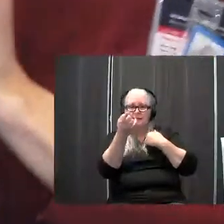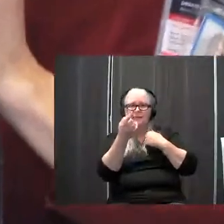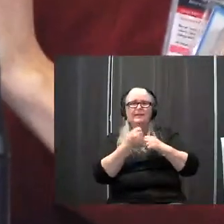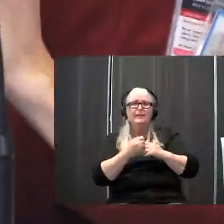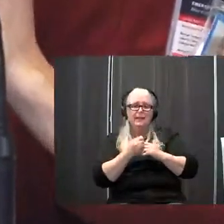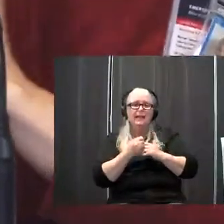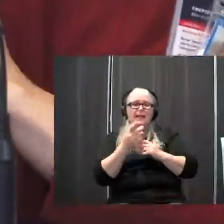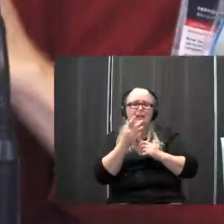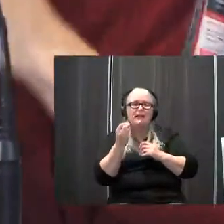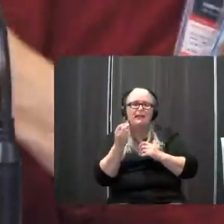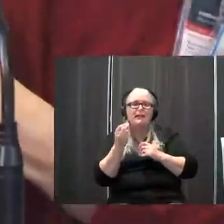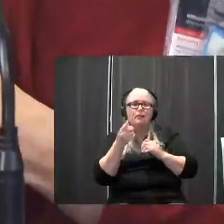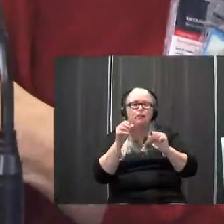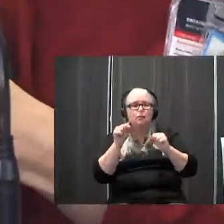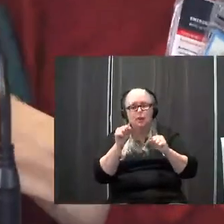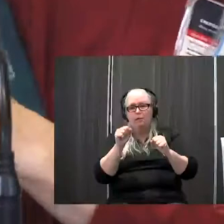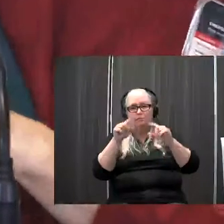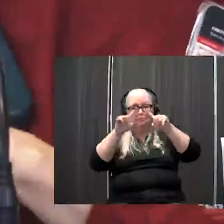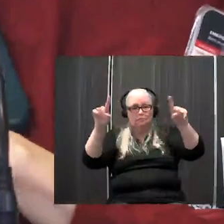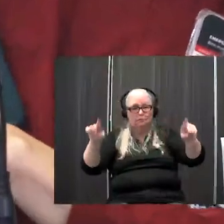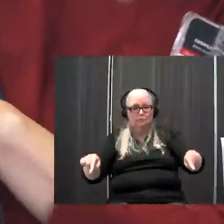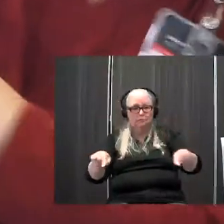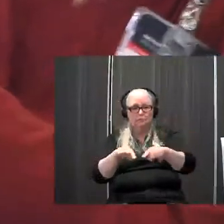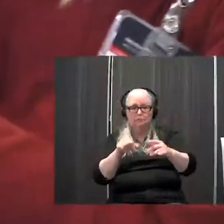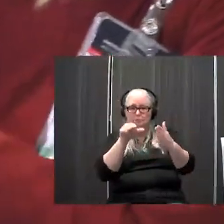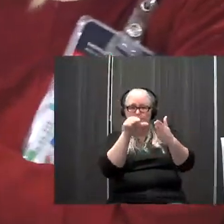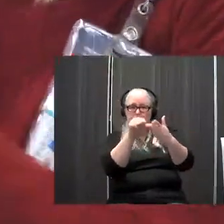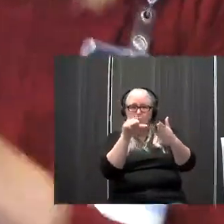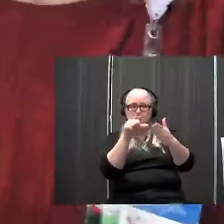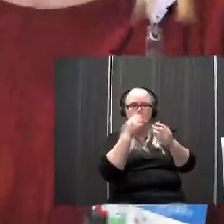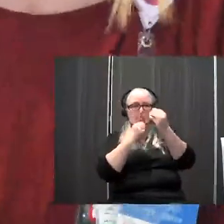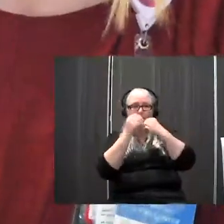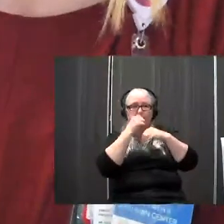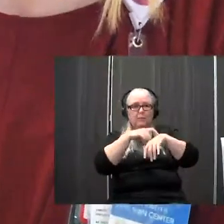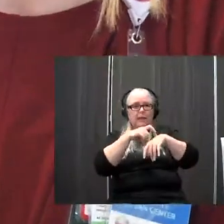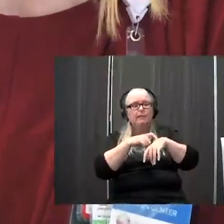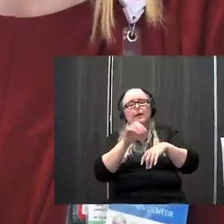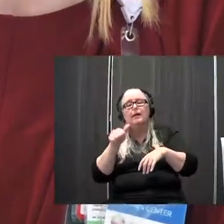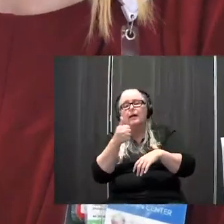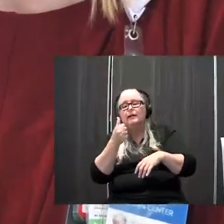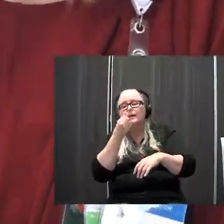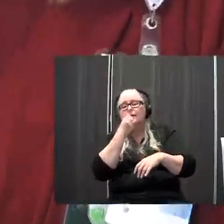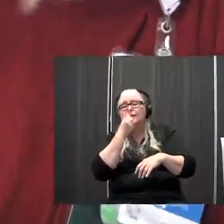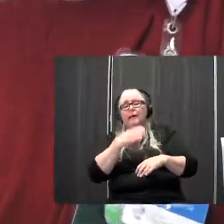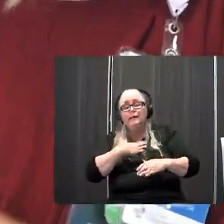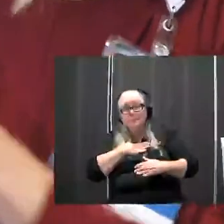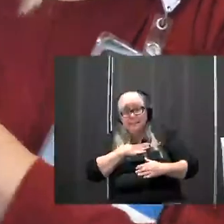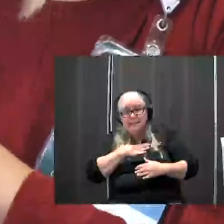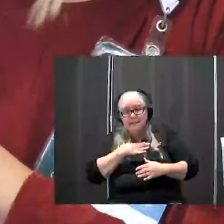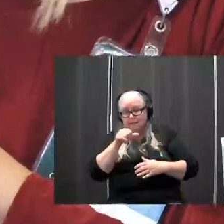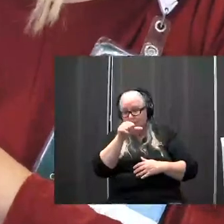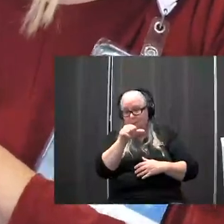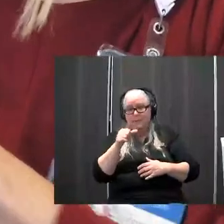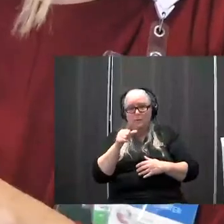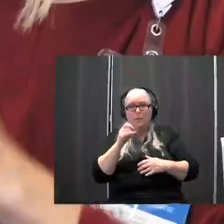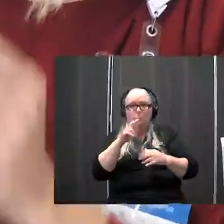you could press you could have a mealtime experience for you know another bite please you say another bite please I'm